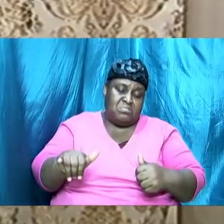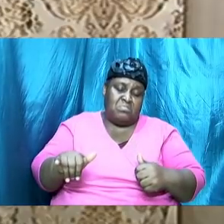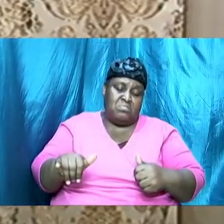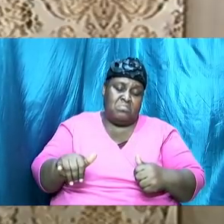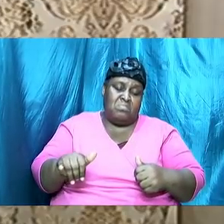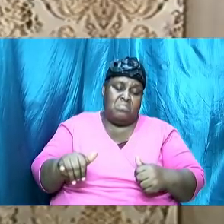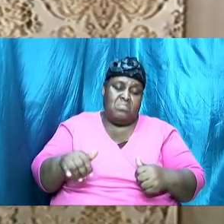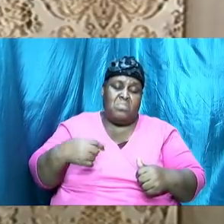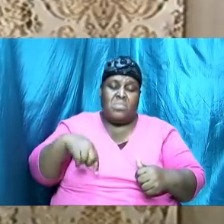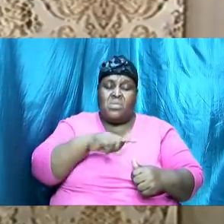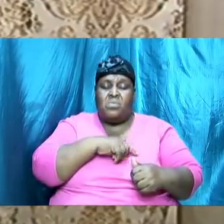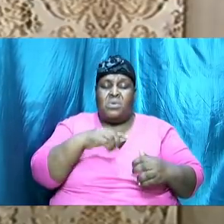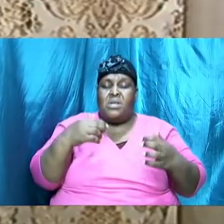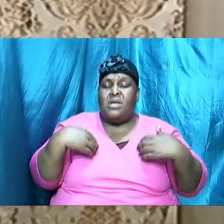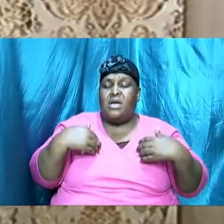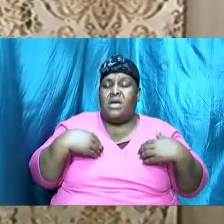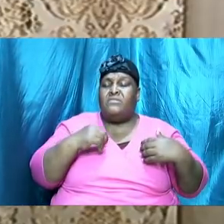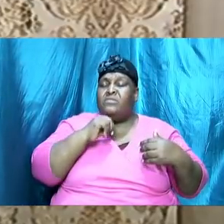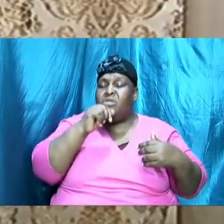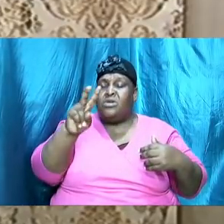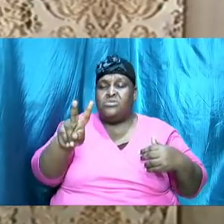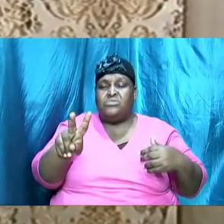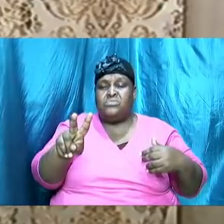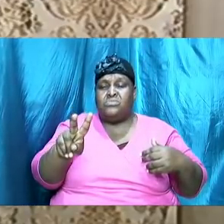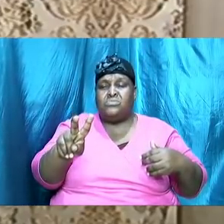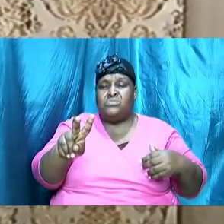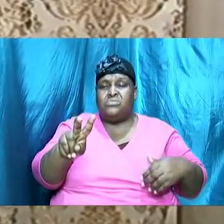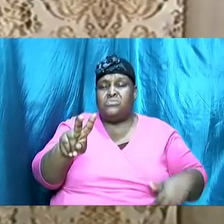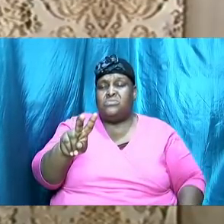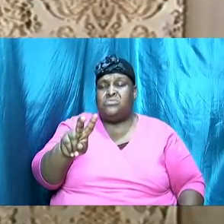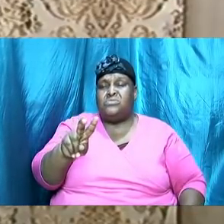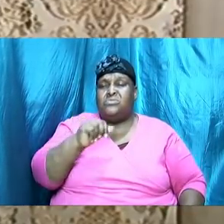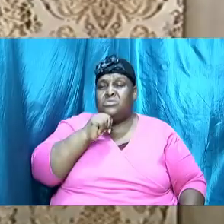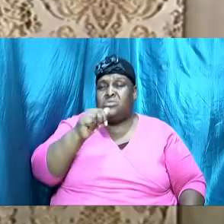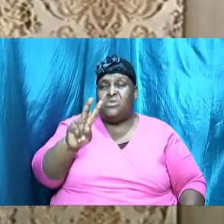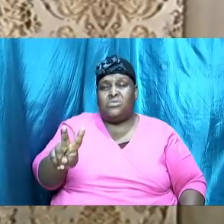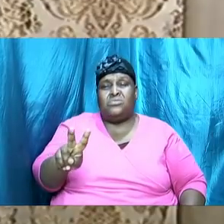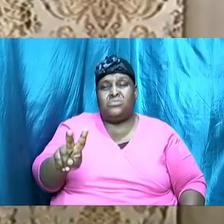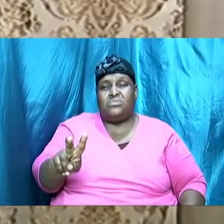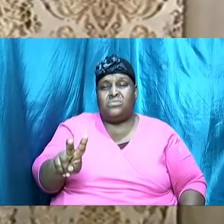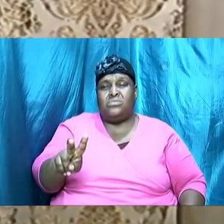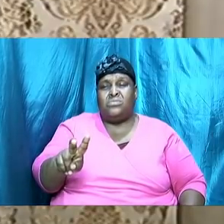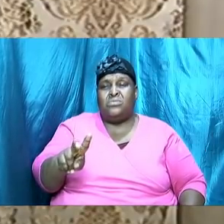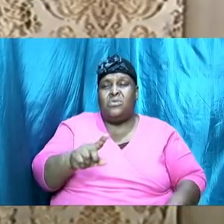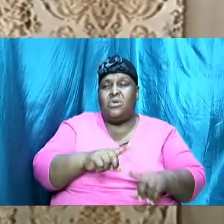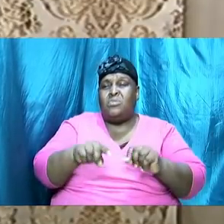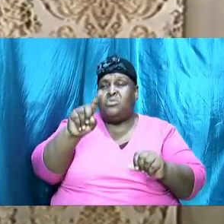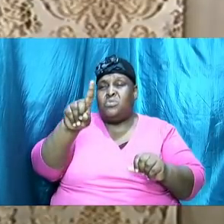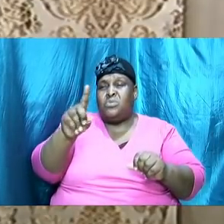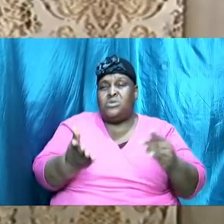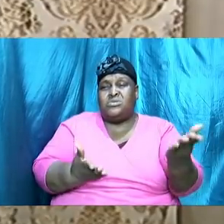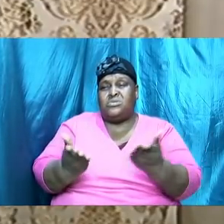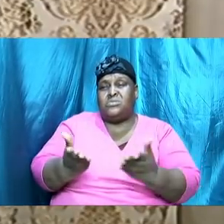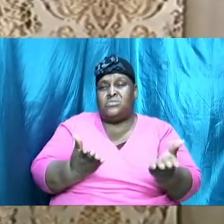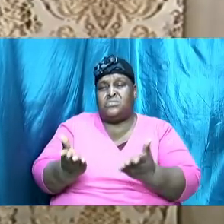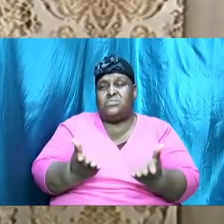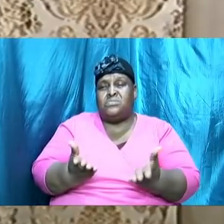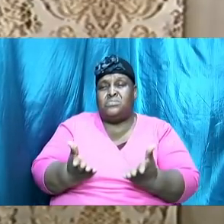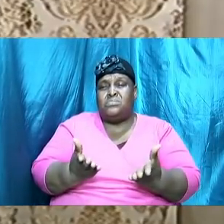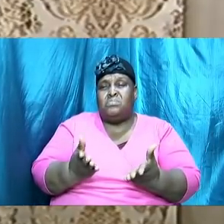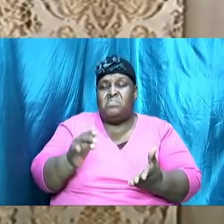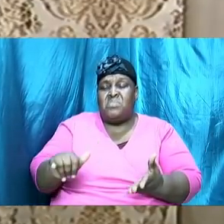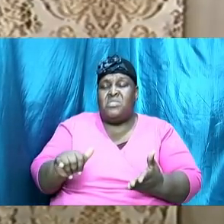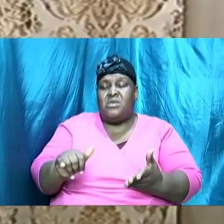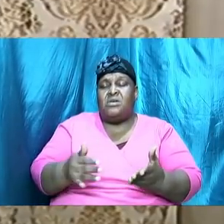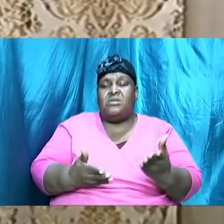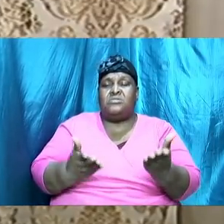we will have not two I'm sorry not two but one service and that